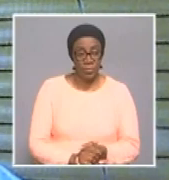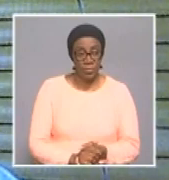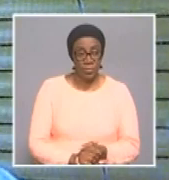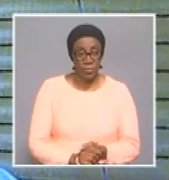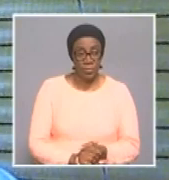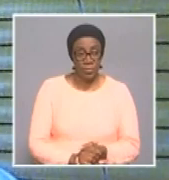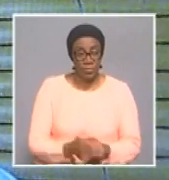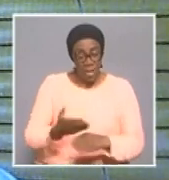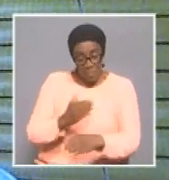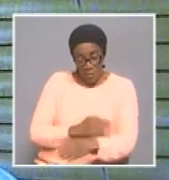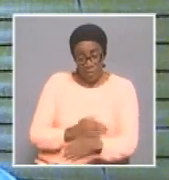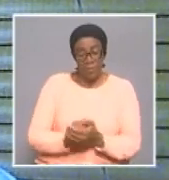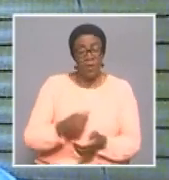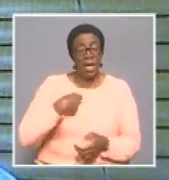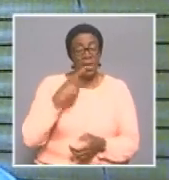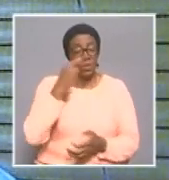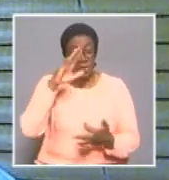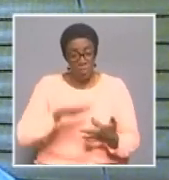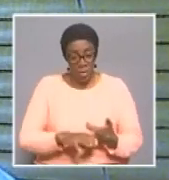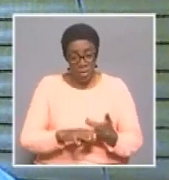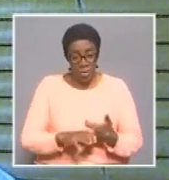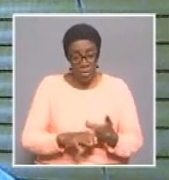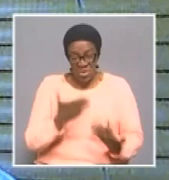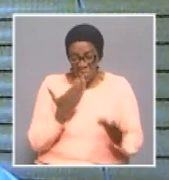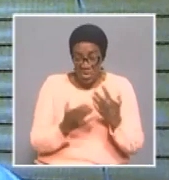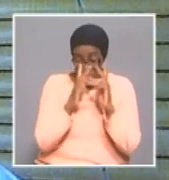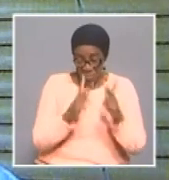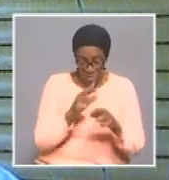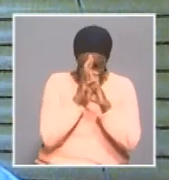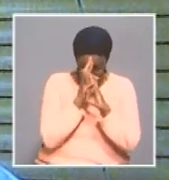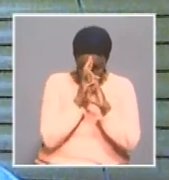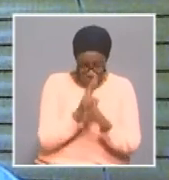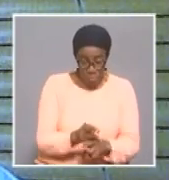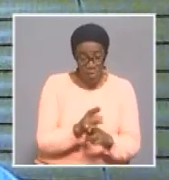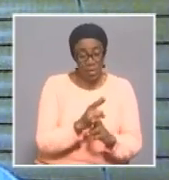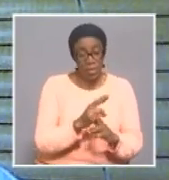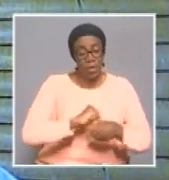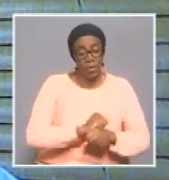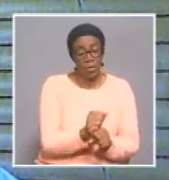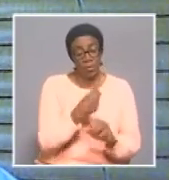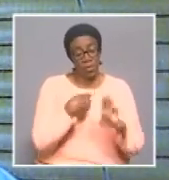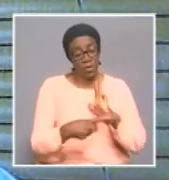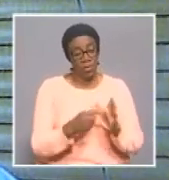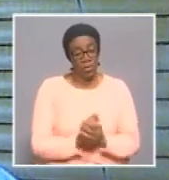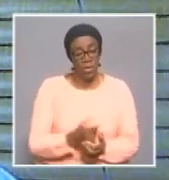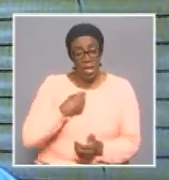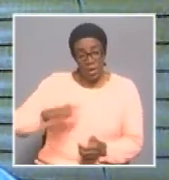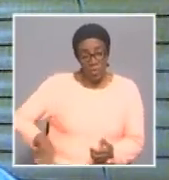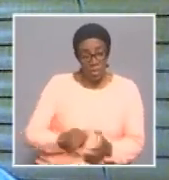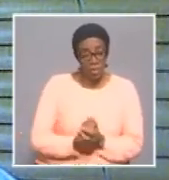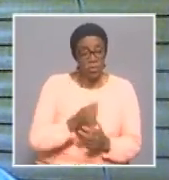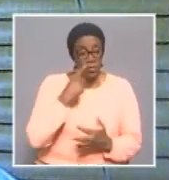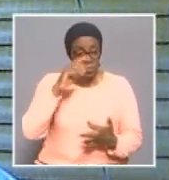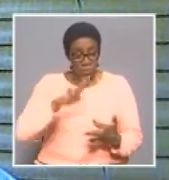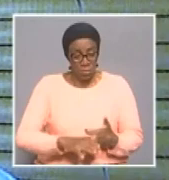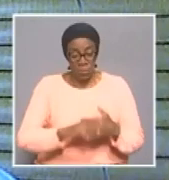regulations, proclamation, I also want to ask people that are trying to. But it